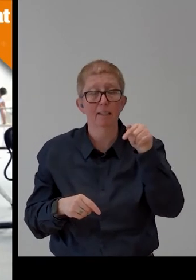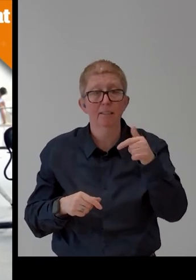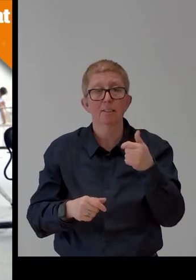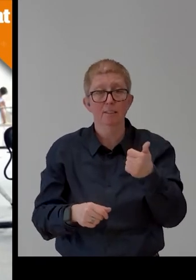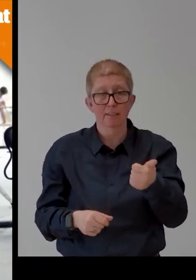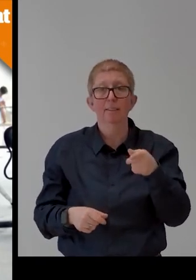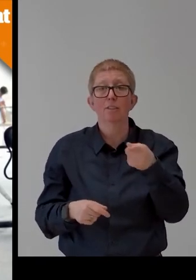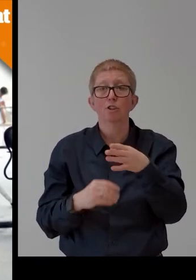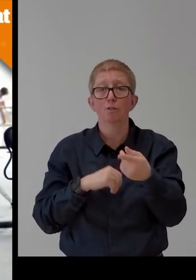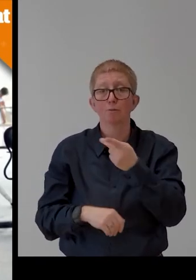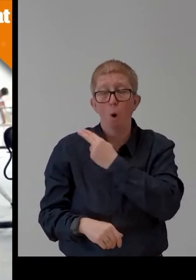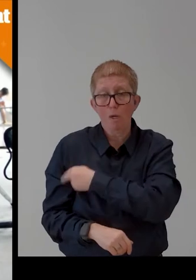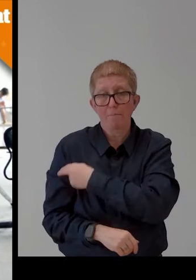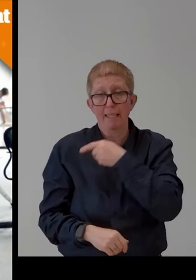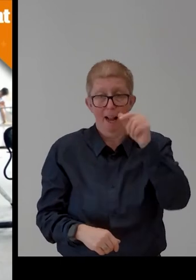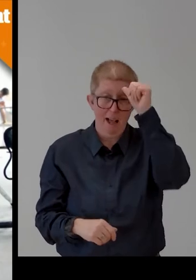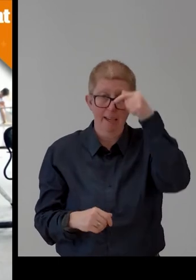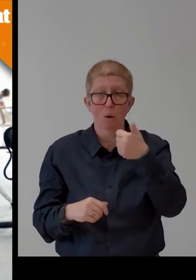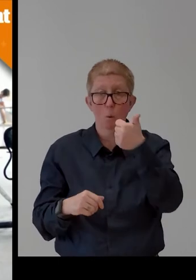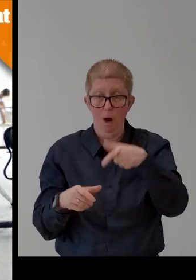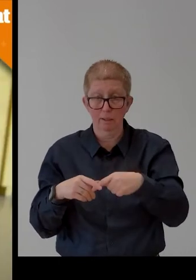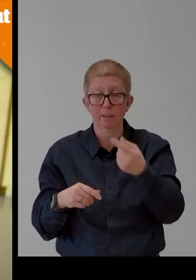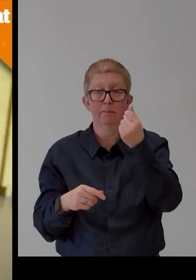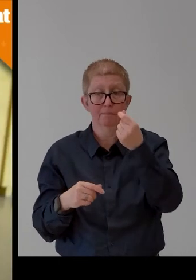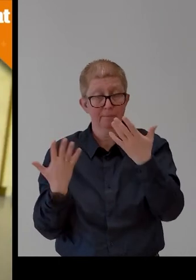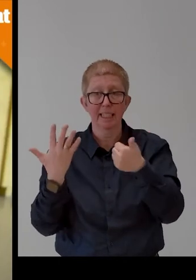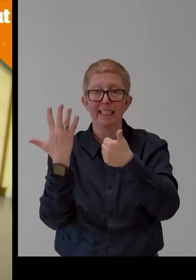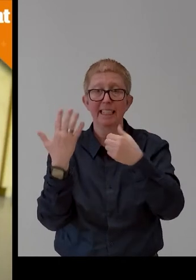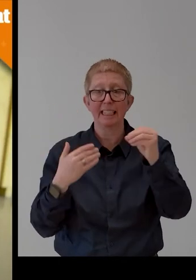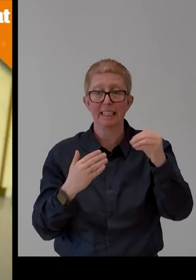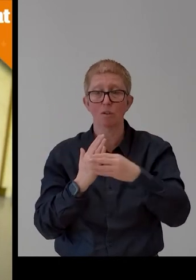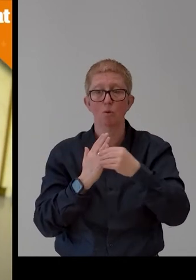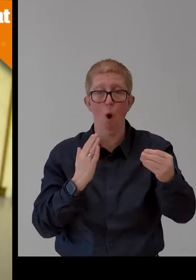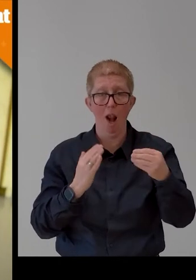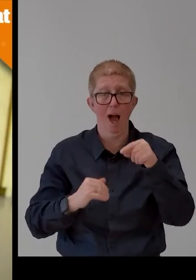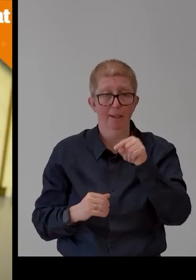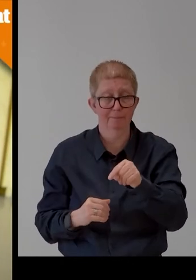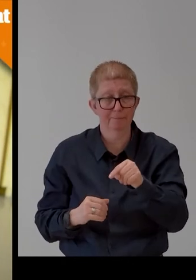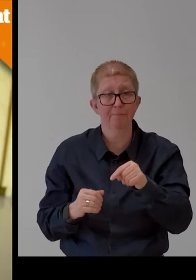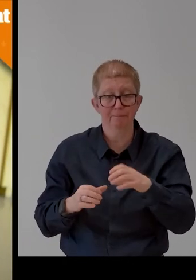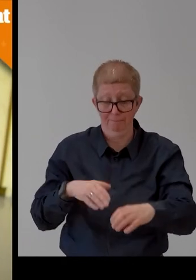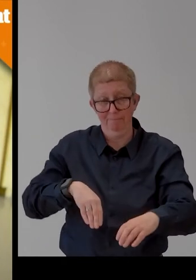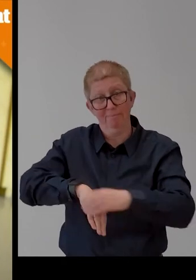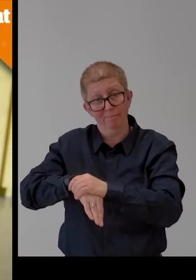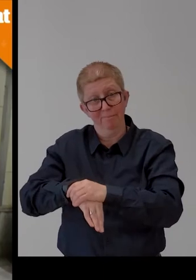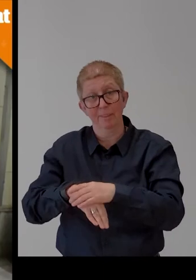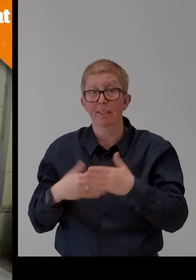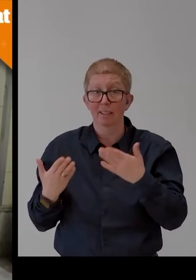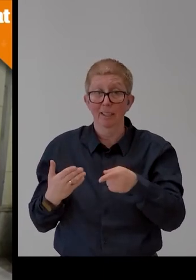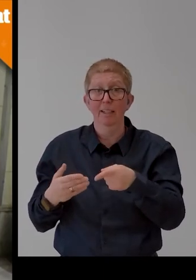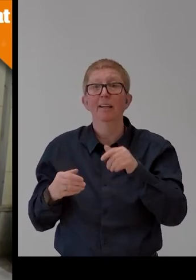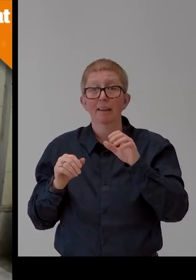crutches trying to walk patients in a waiting room. The insert says estimated 10 million people in India need